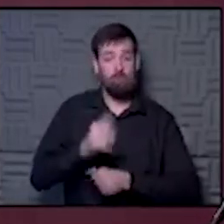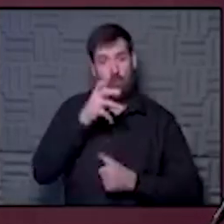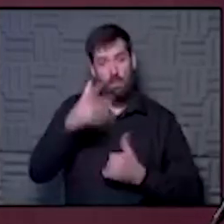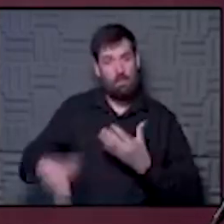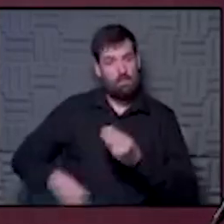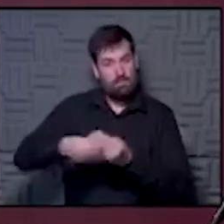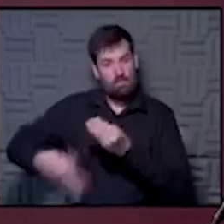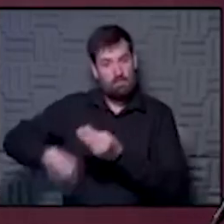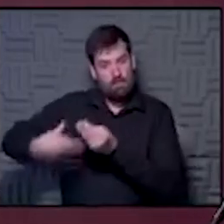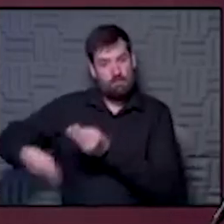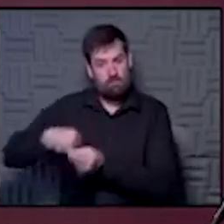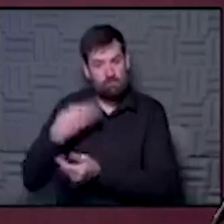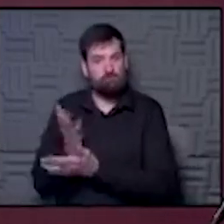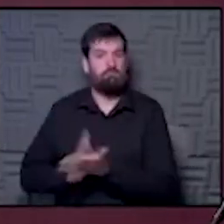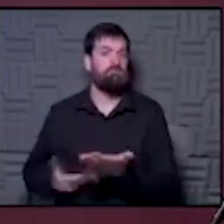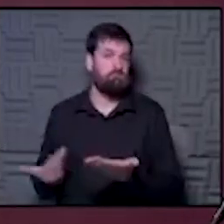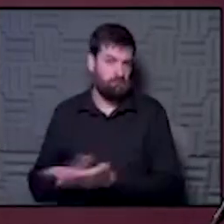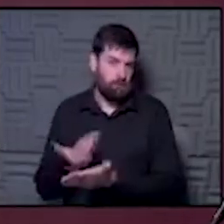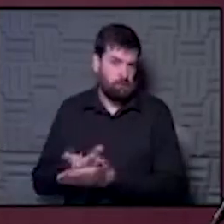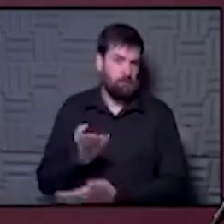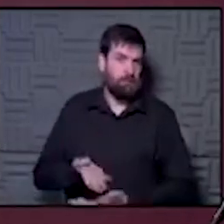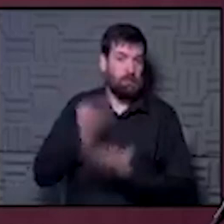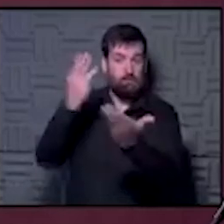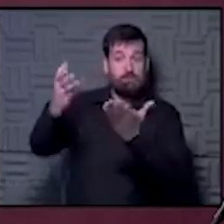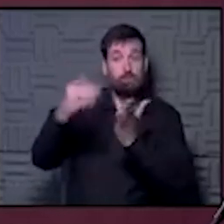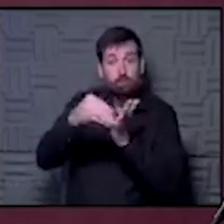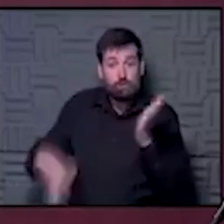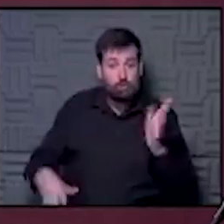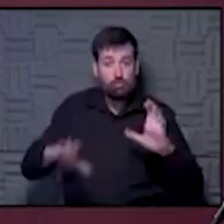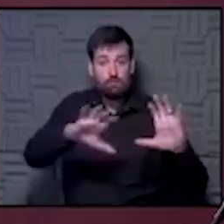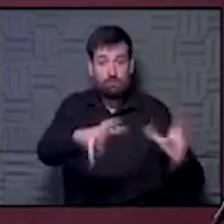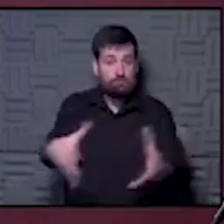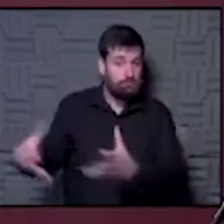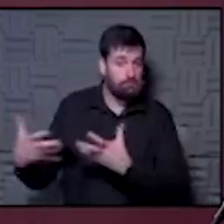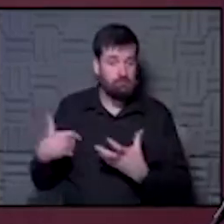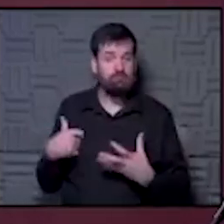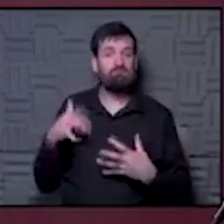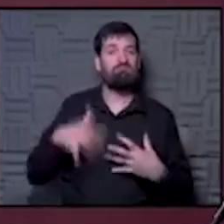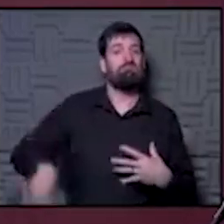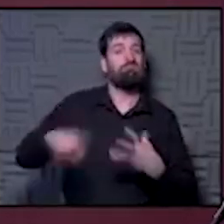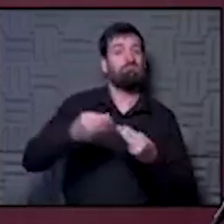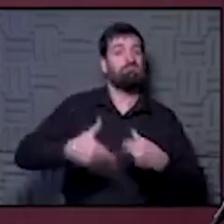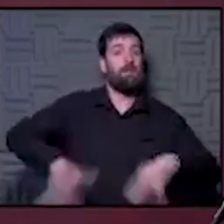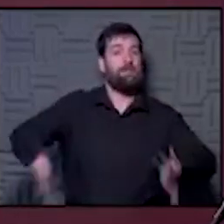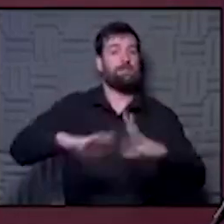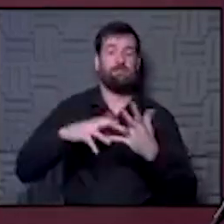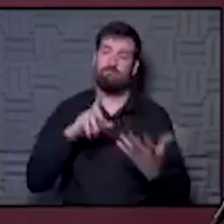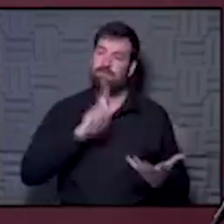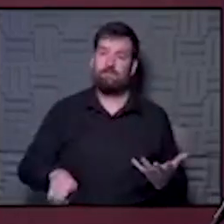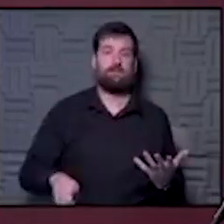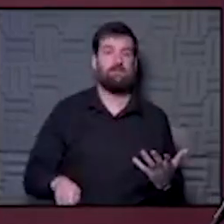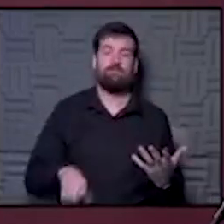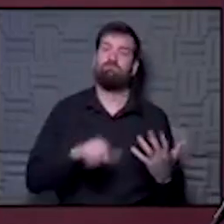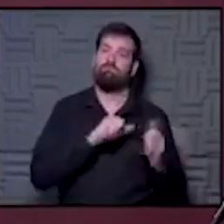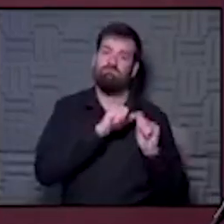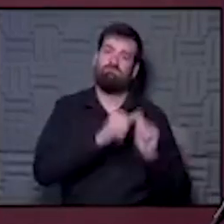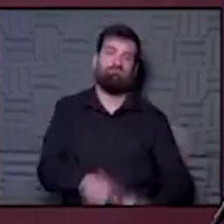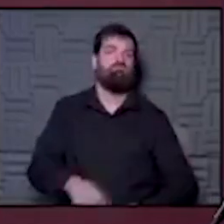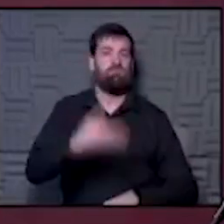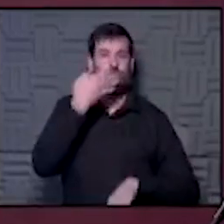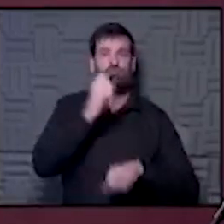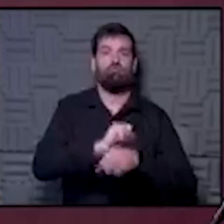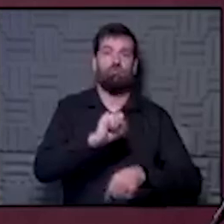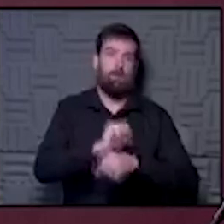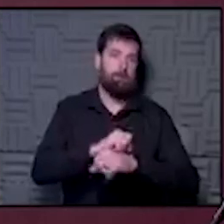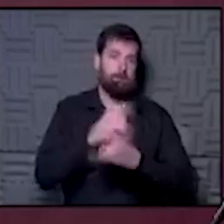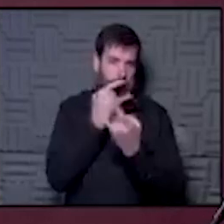additional recommendations. The student population that I saw throughout the campus really are still continuing to do a really good job